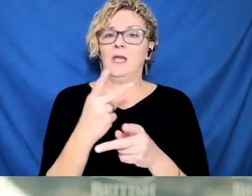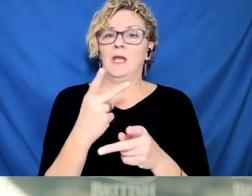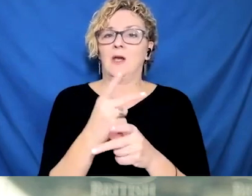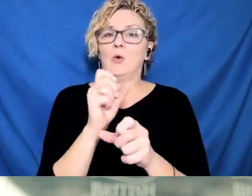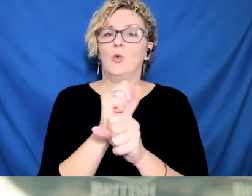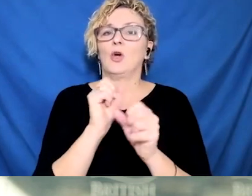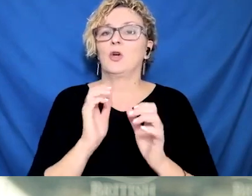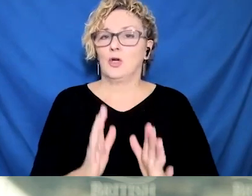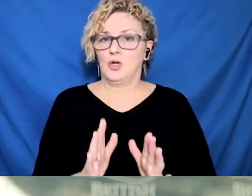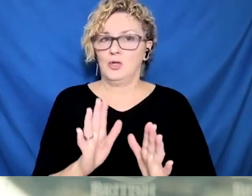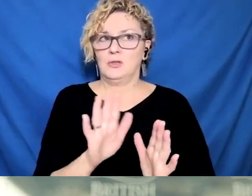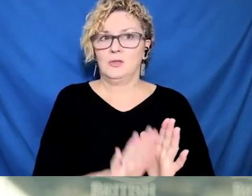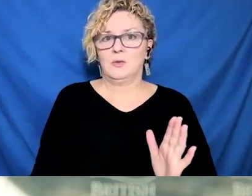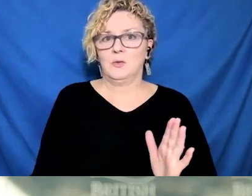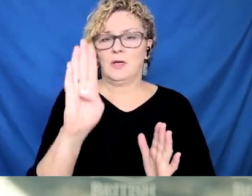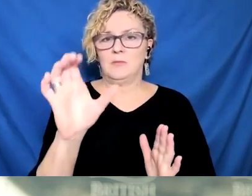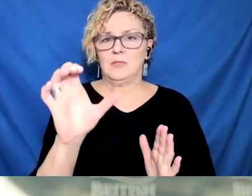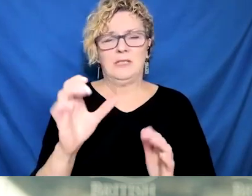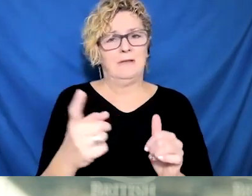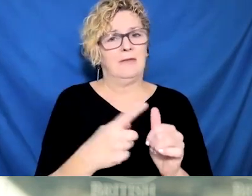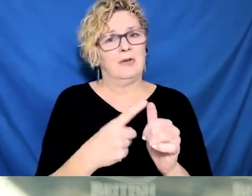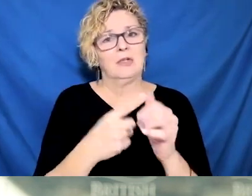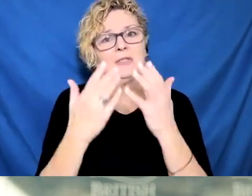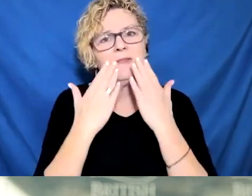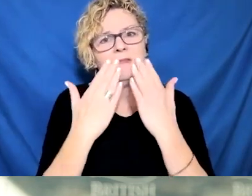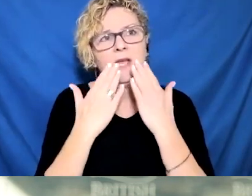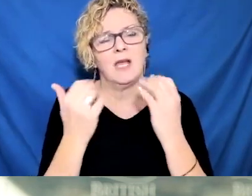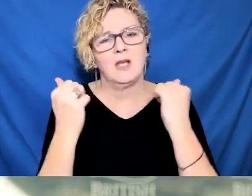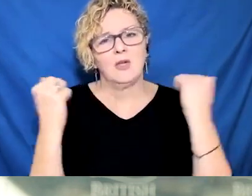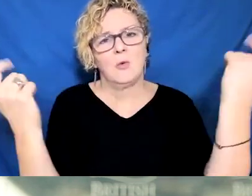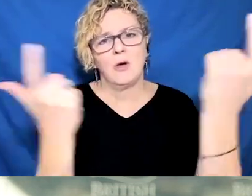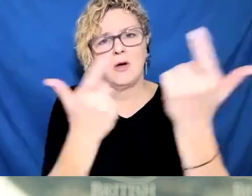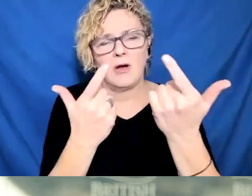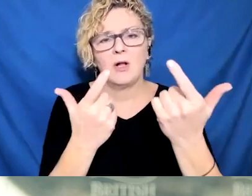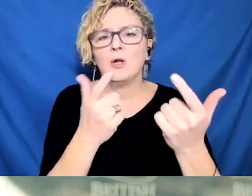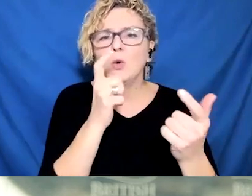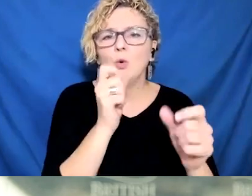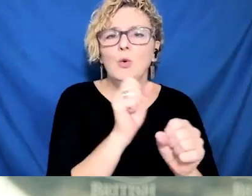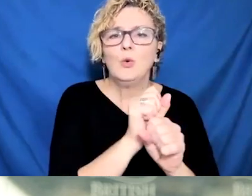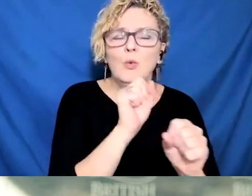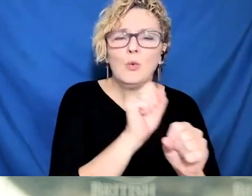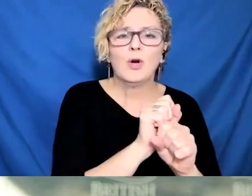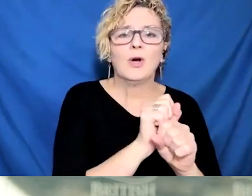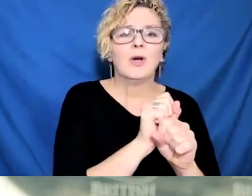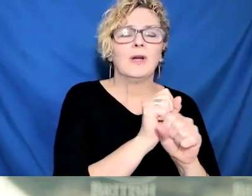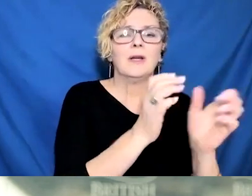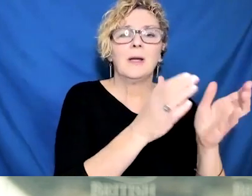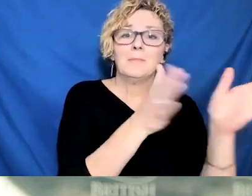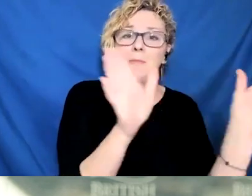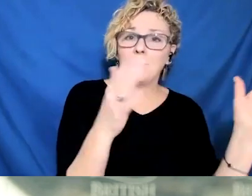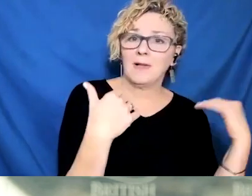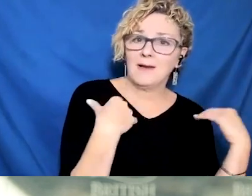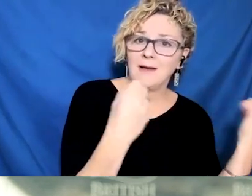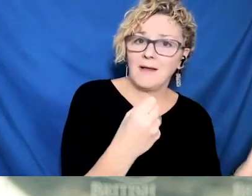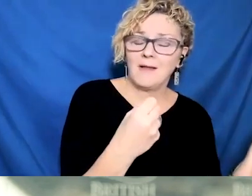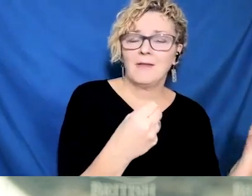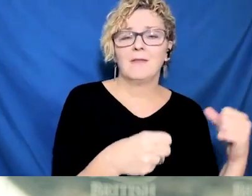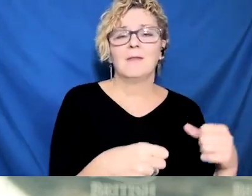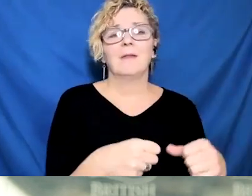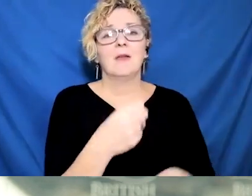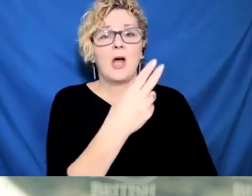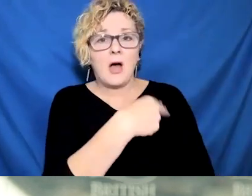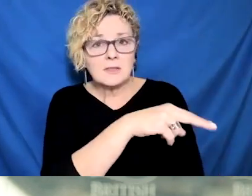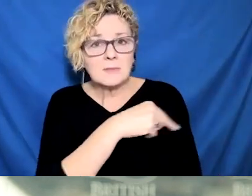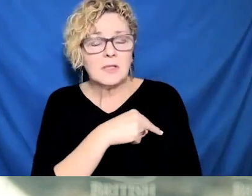healthcare workers sick in that period from January 10th to 12th. The equivalent period, again, no statutory holidays involved here, January 17th to